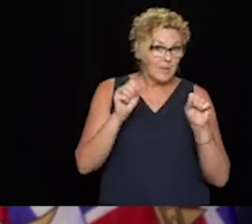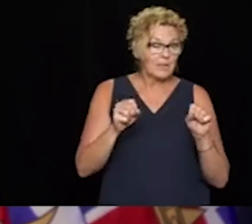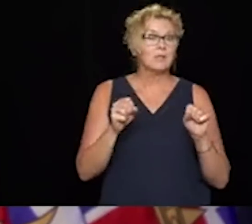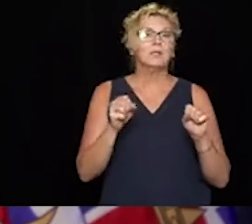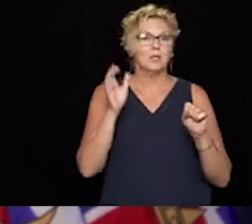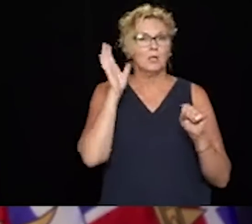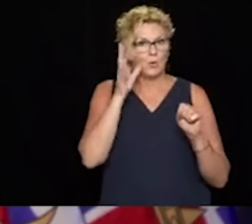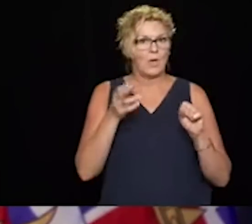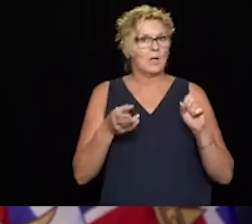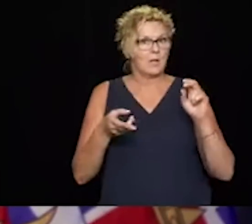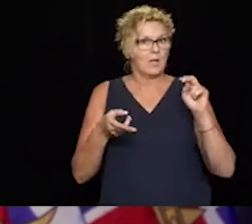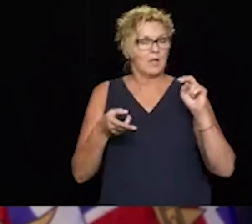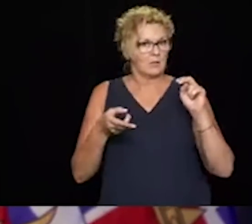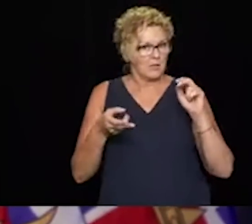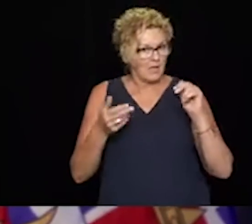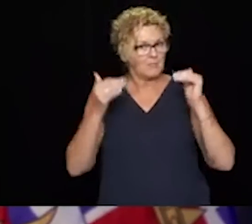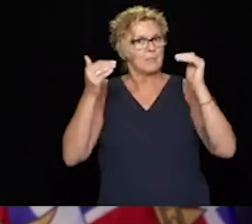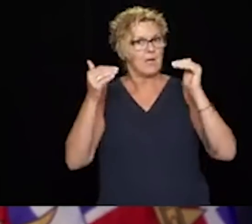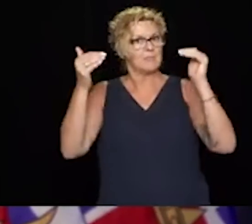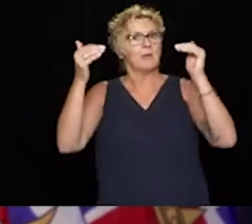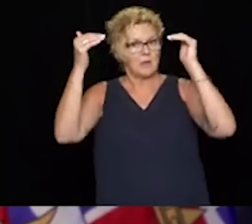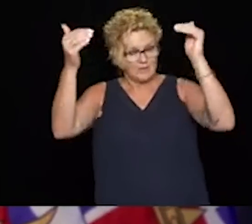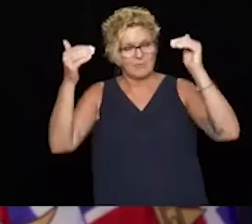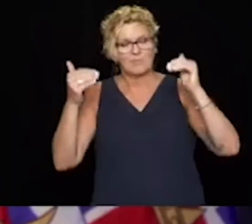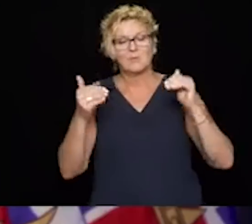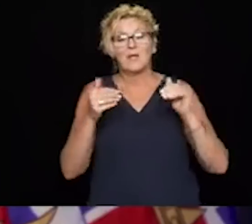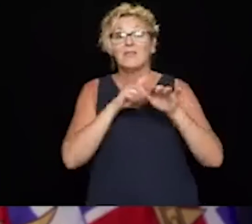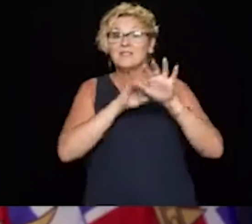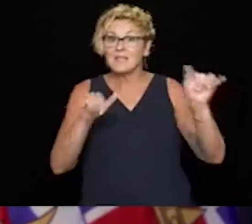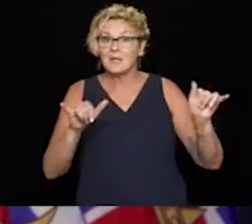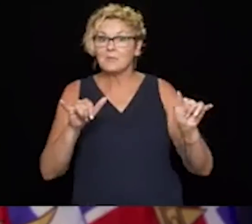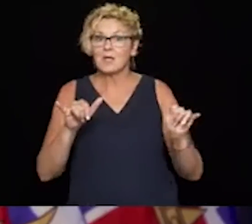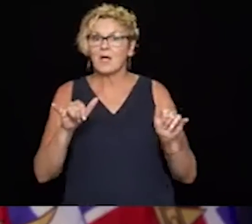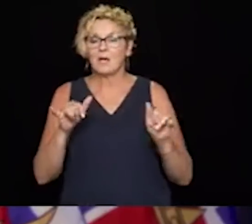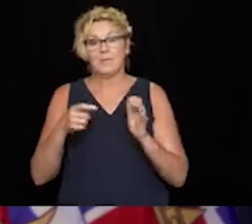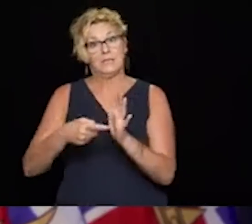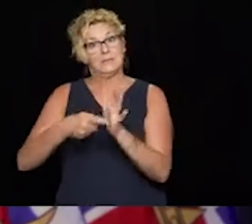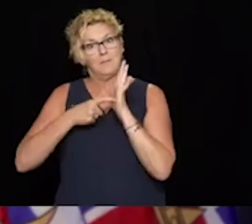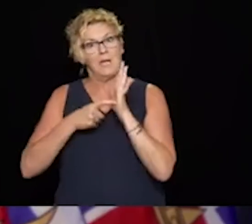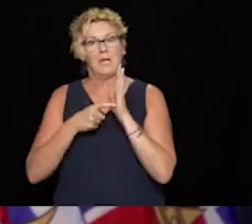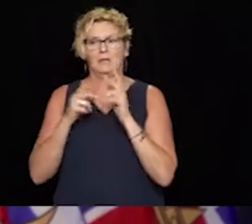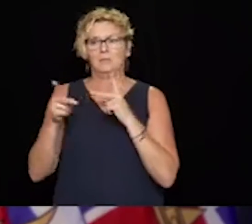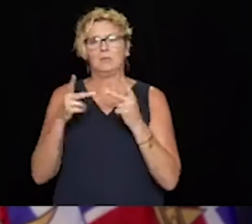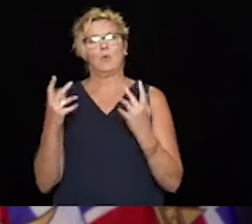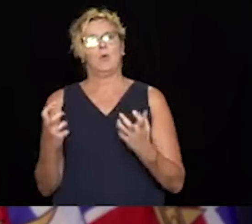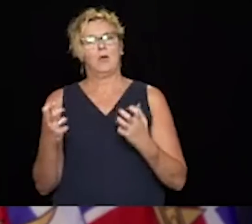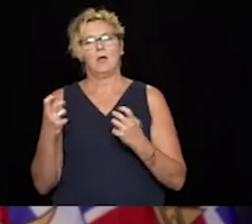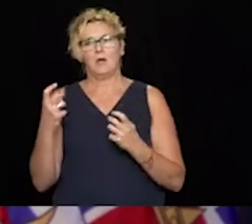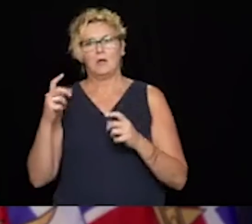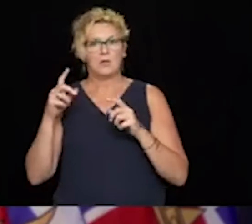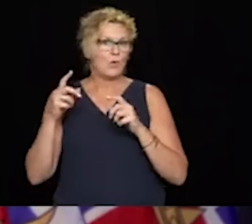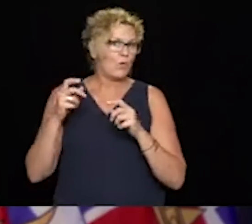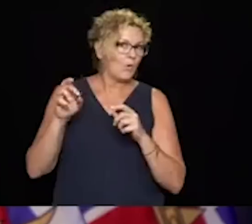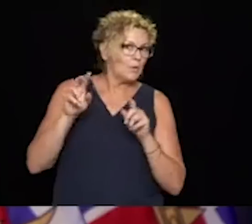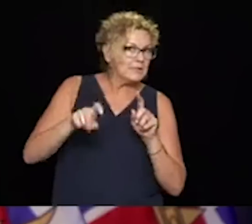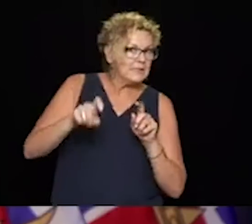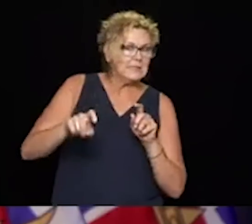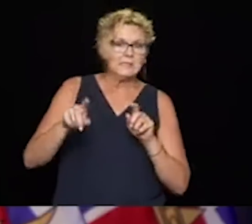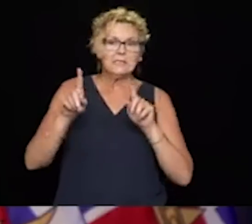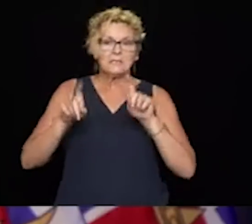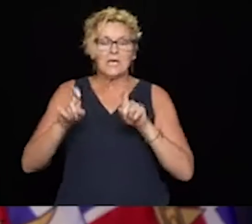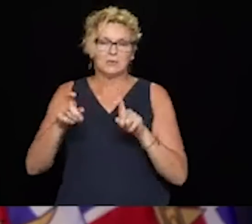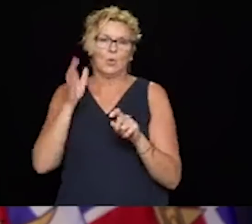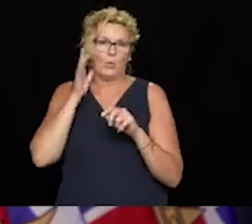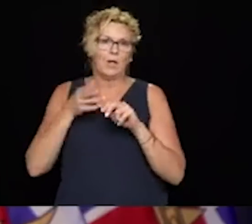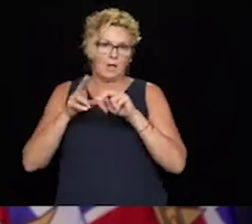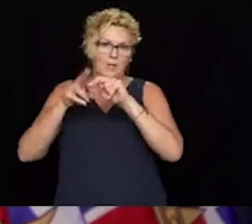we do expect the demand and the need for testing will go up as well, particularly as we head into influenza season. It is the